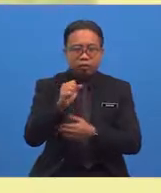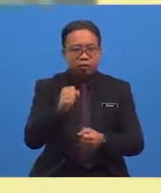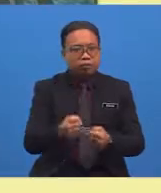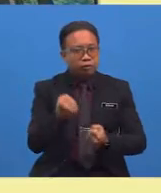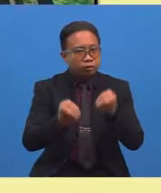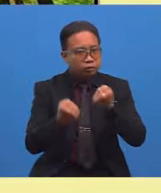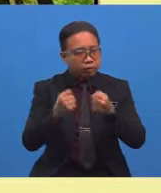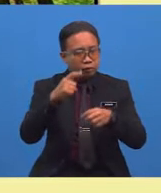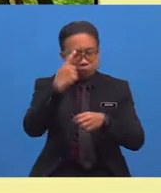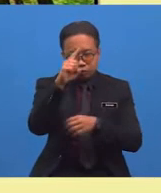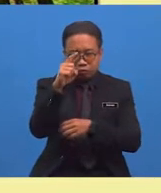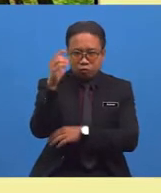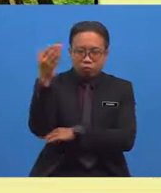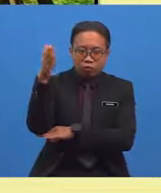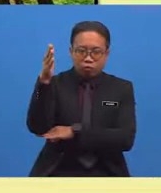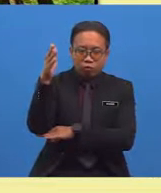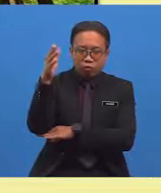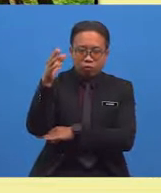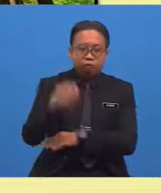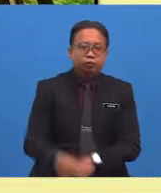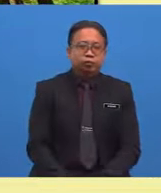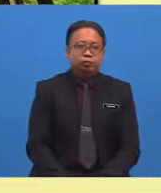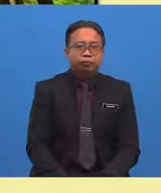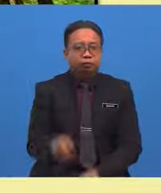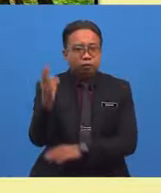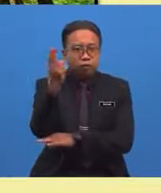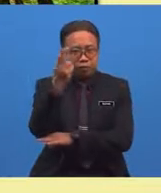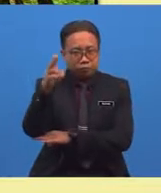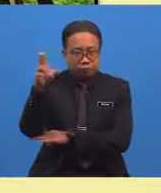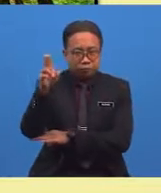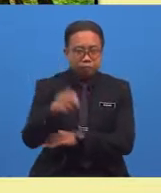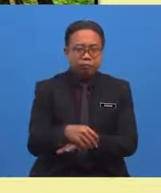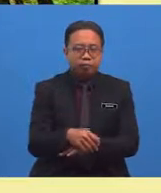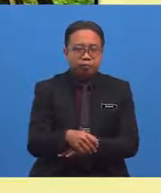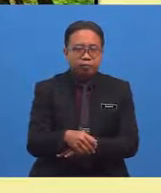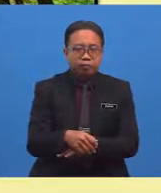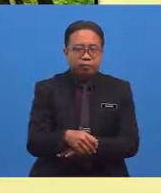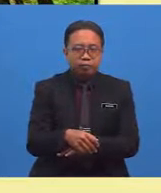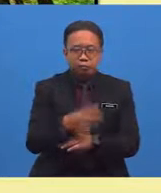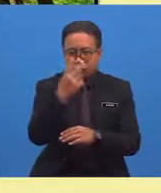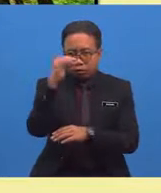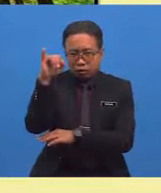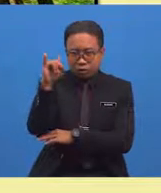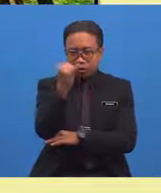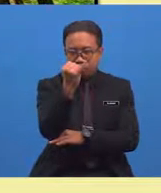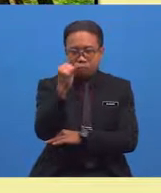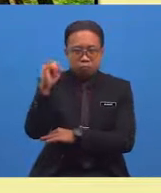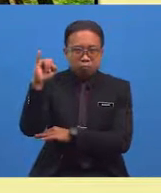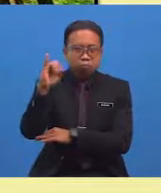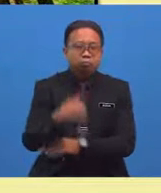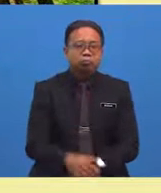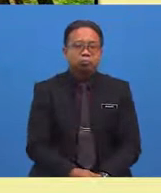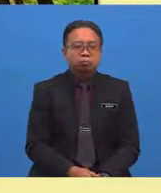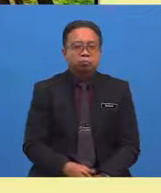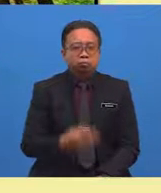Redwood Forest now? Here we are, the Redwood Forest. Be careful